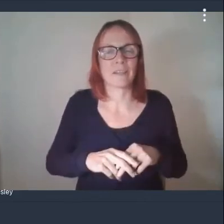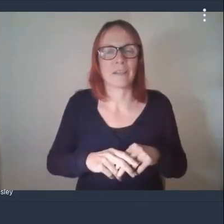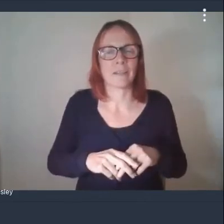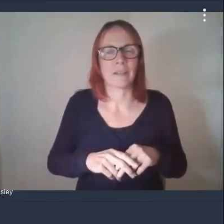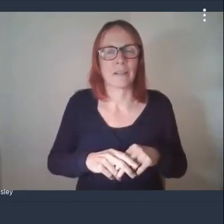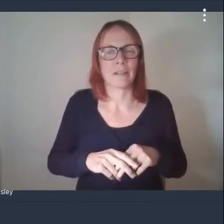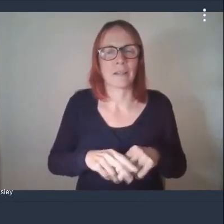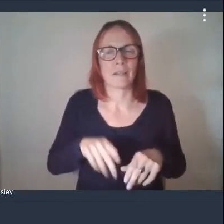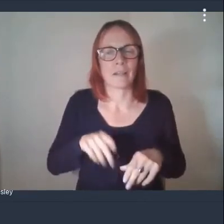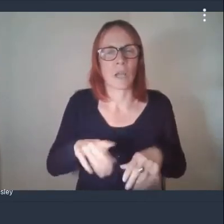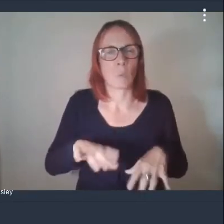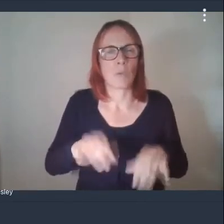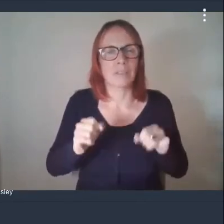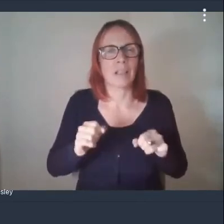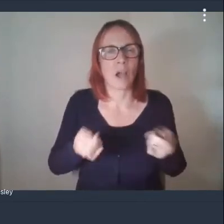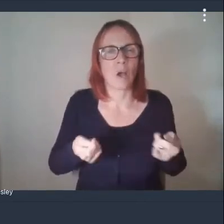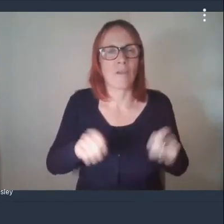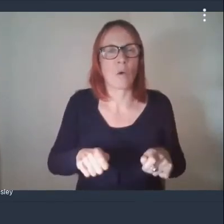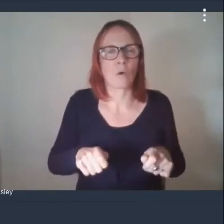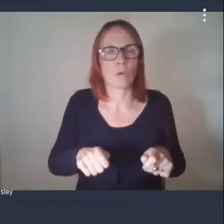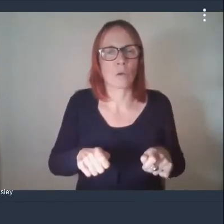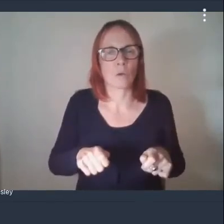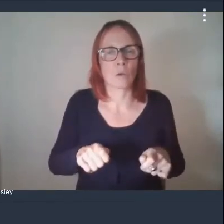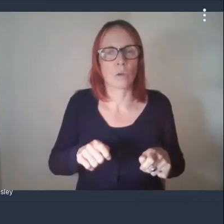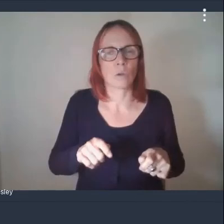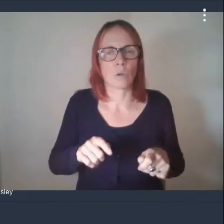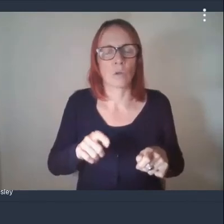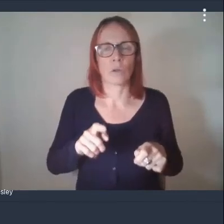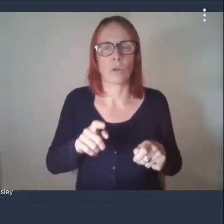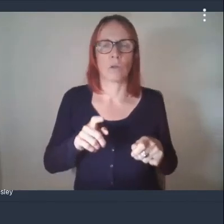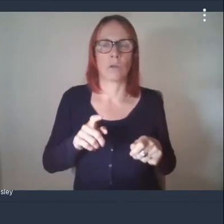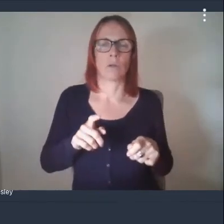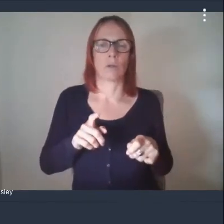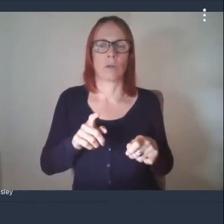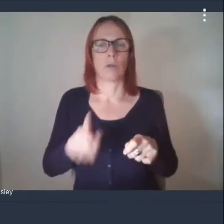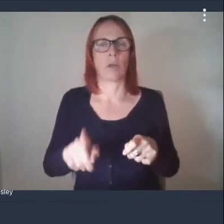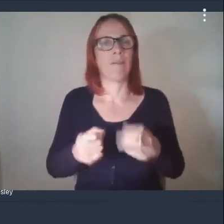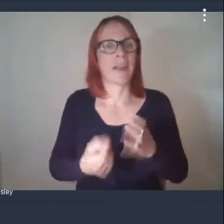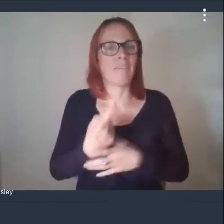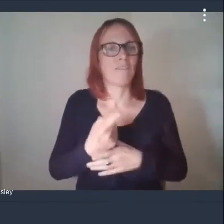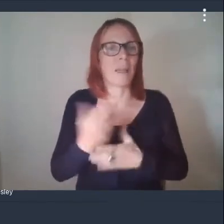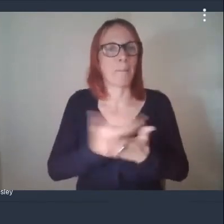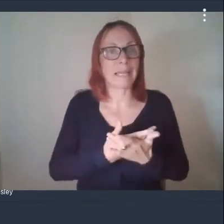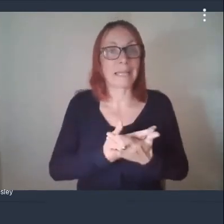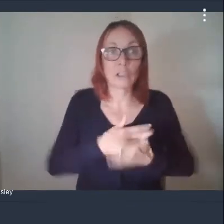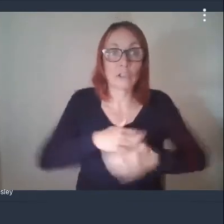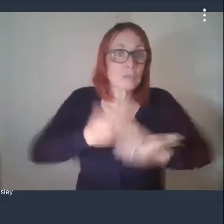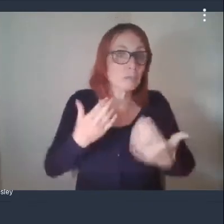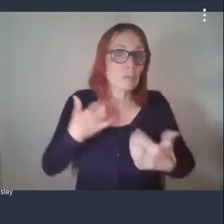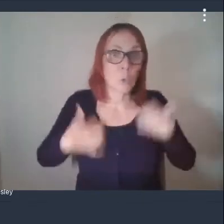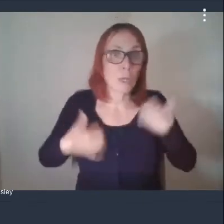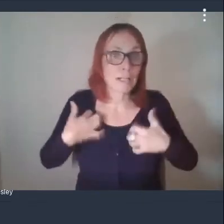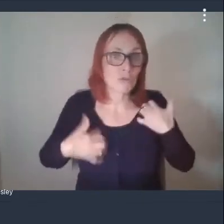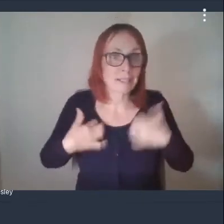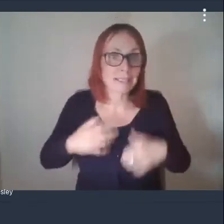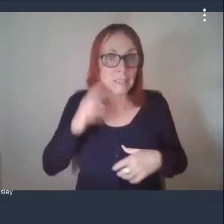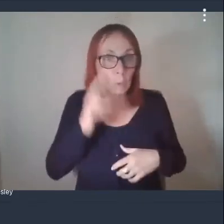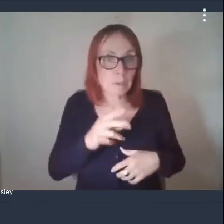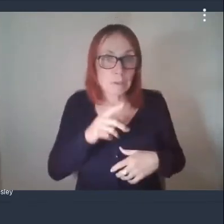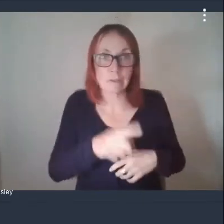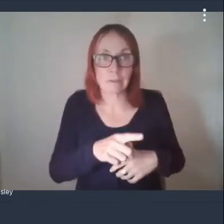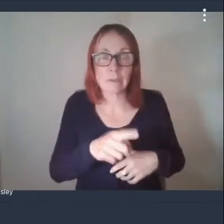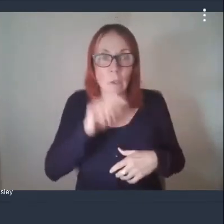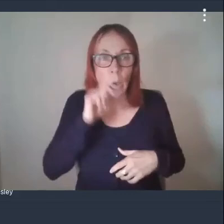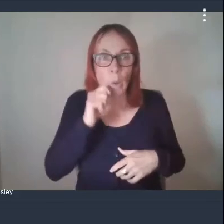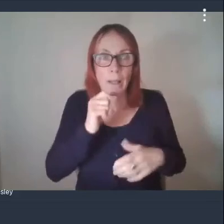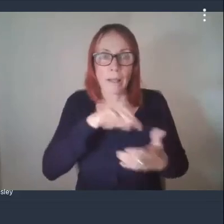of the lockdown but it's still available so we'll post it on on the event page if anyone is interested from today about it and uh it was